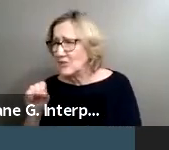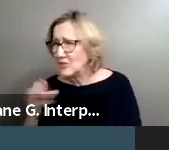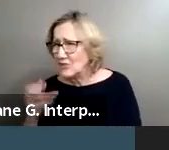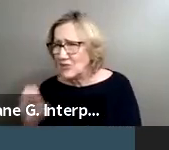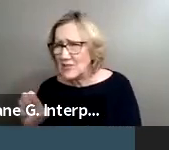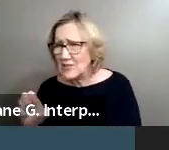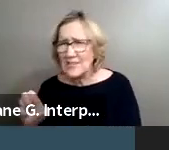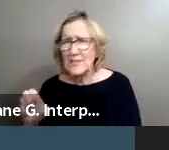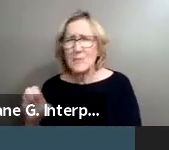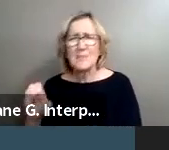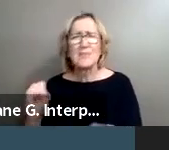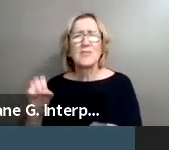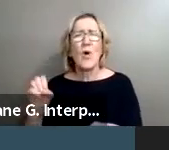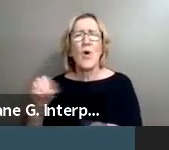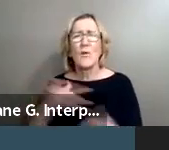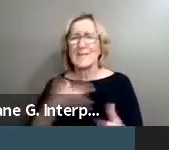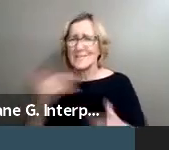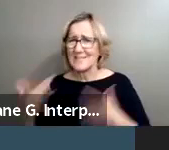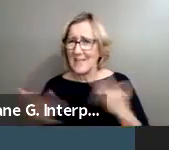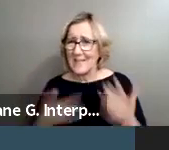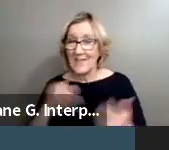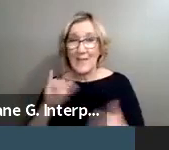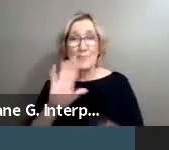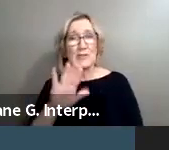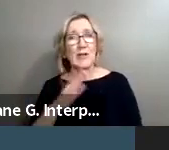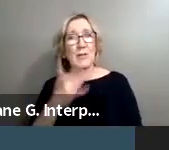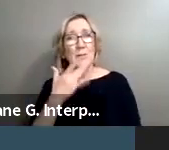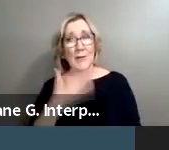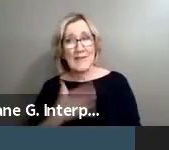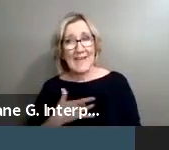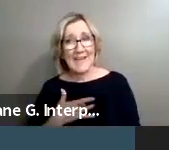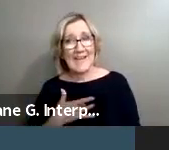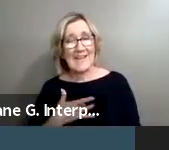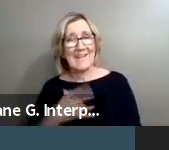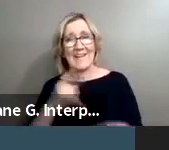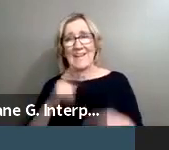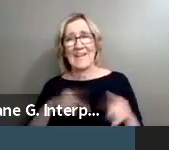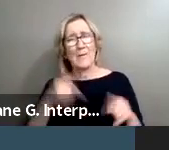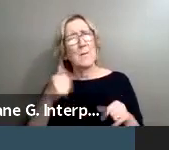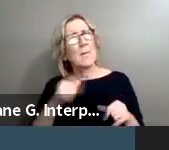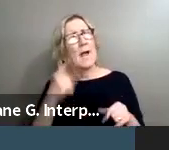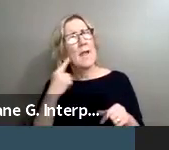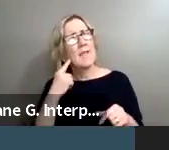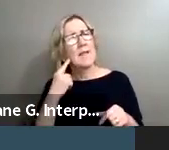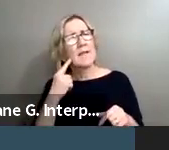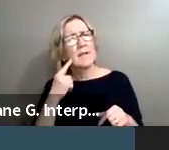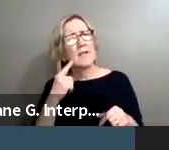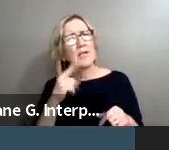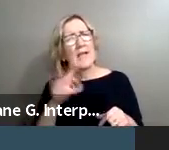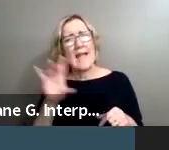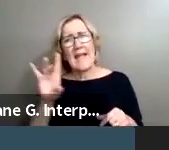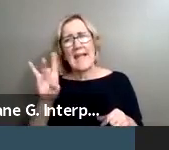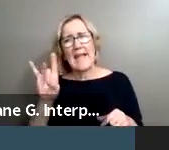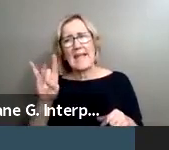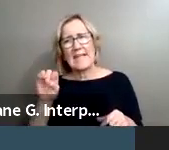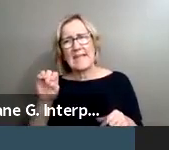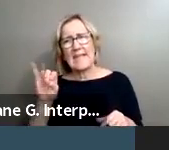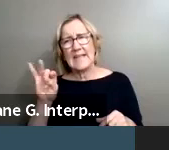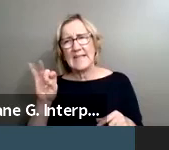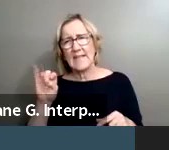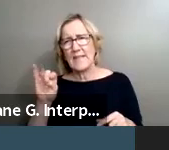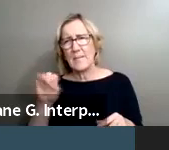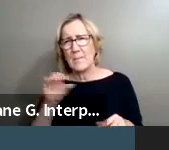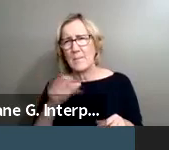that was her birthday, actually. And I can't remember. I'm pretty sure it was her 80th or close to it.